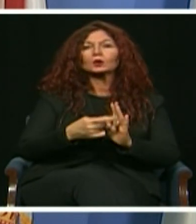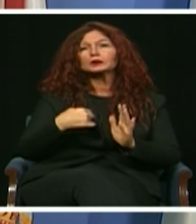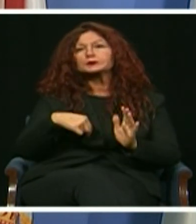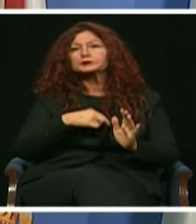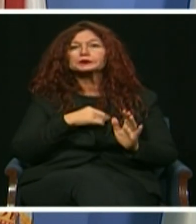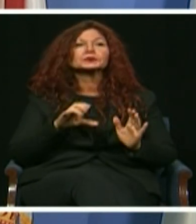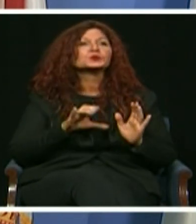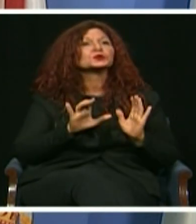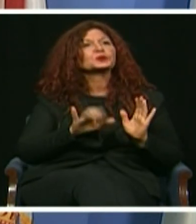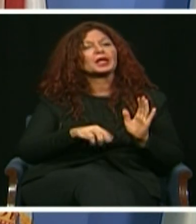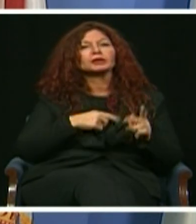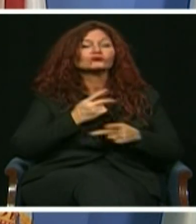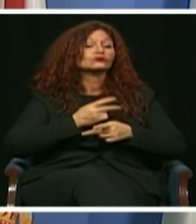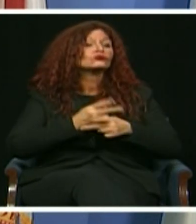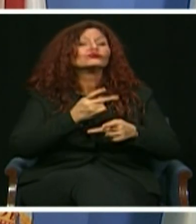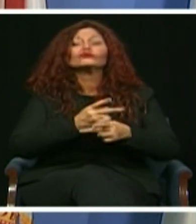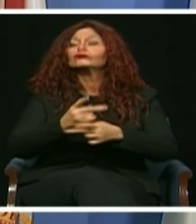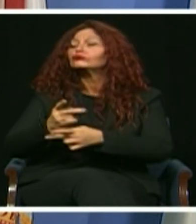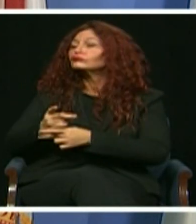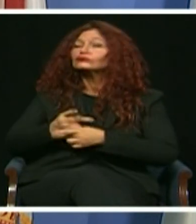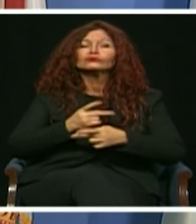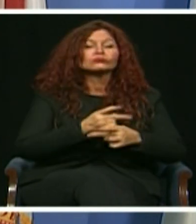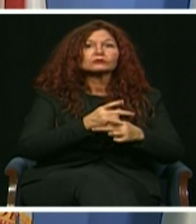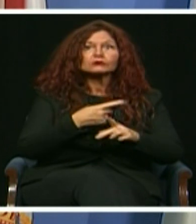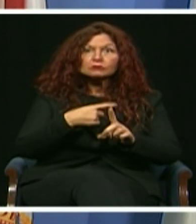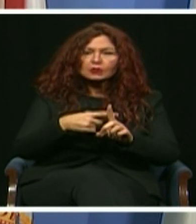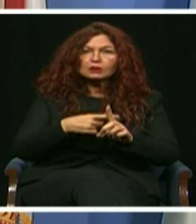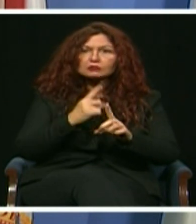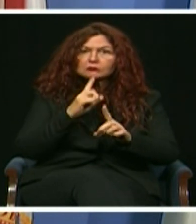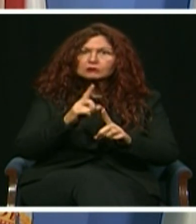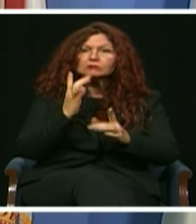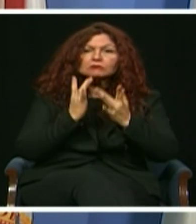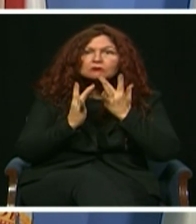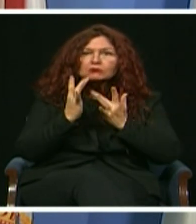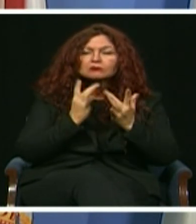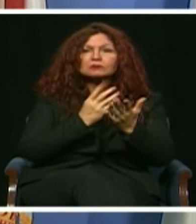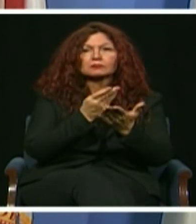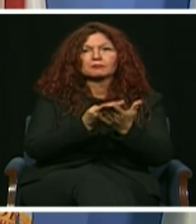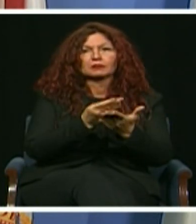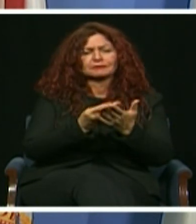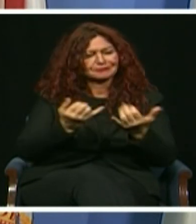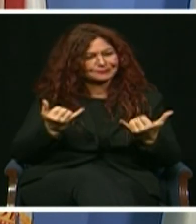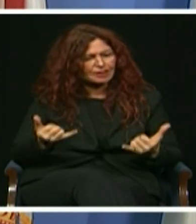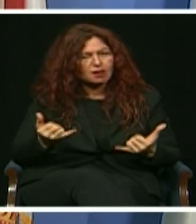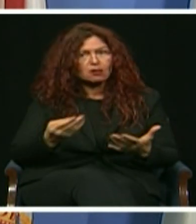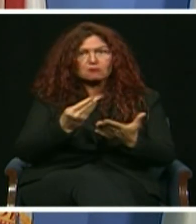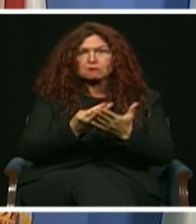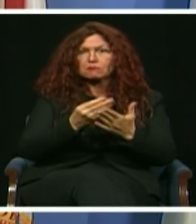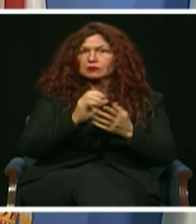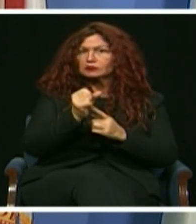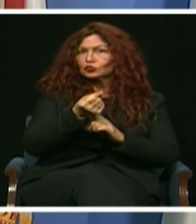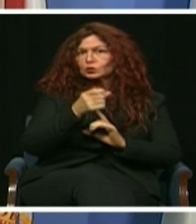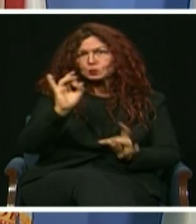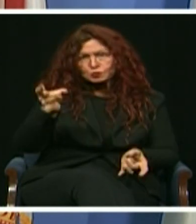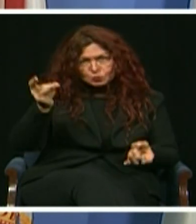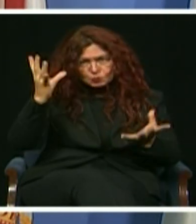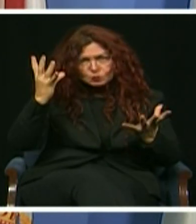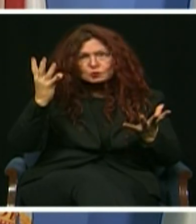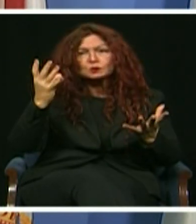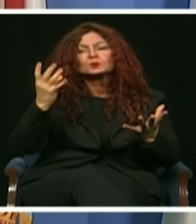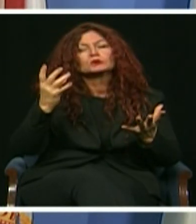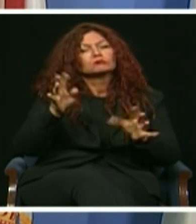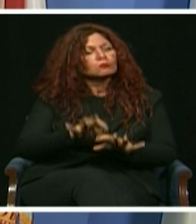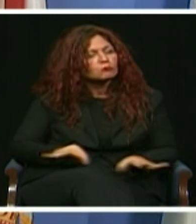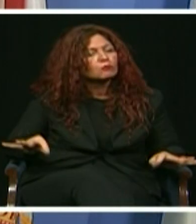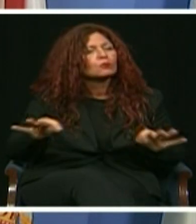of public dollars, more so than ever during financial crisis. We must be those good stewards. Creativity